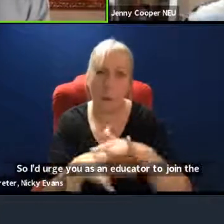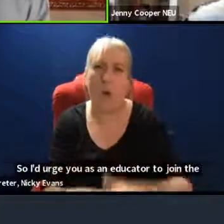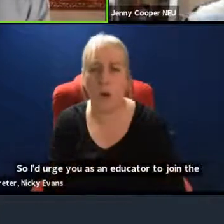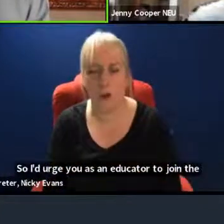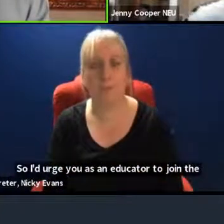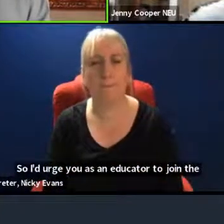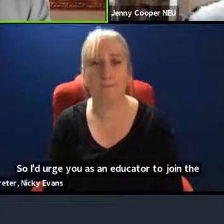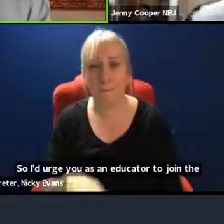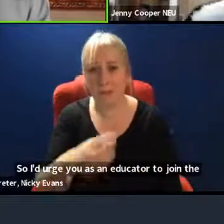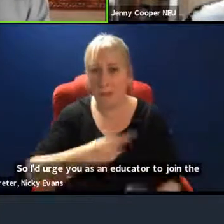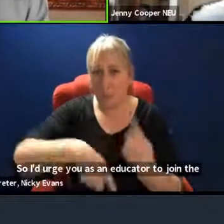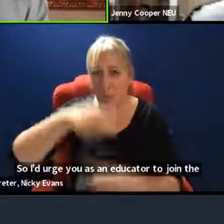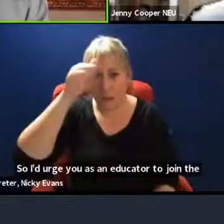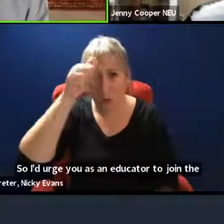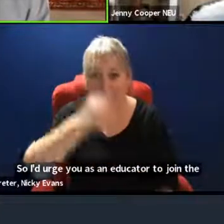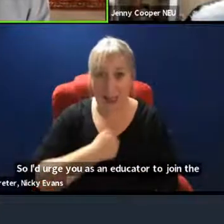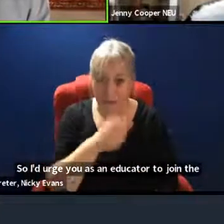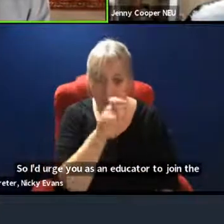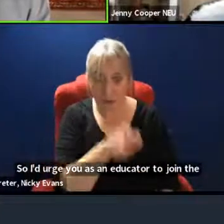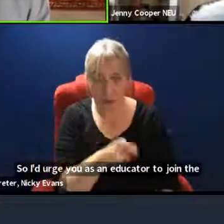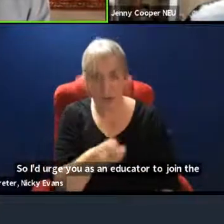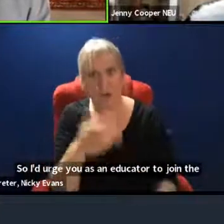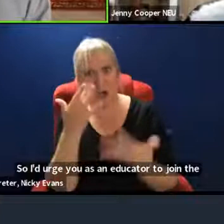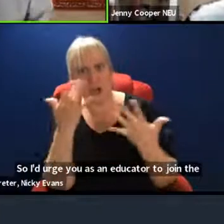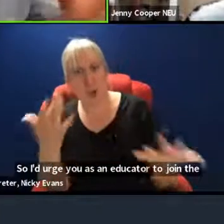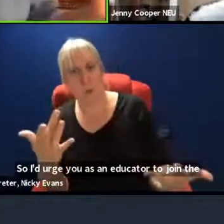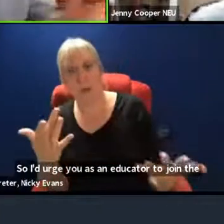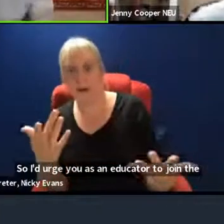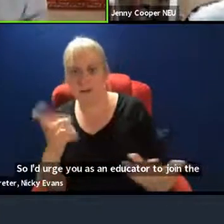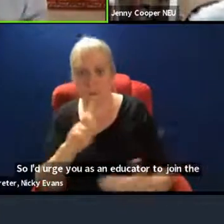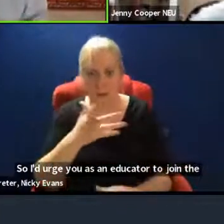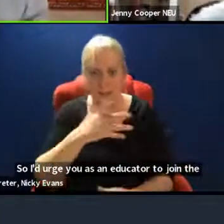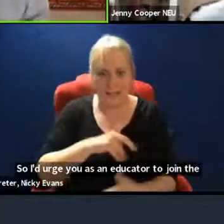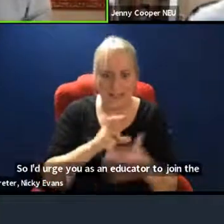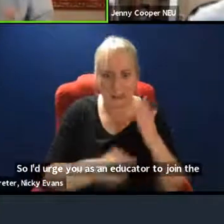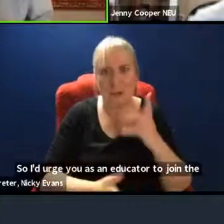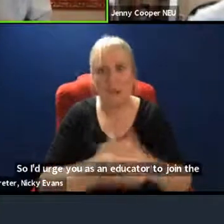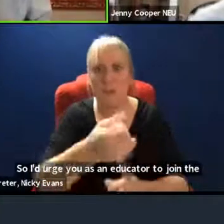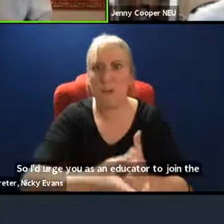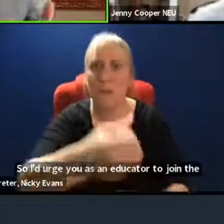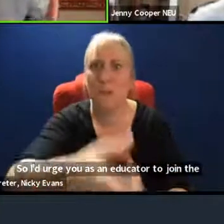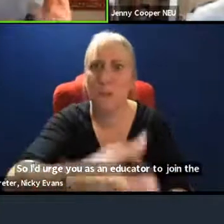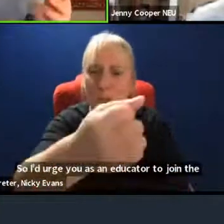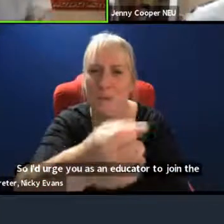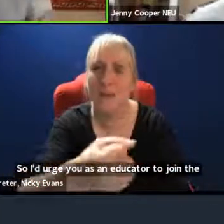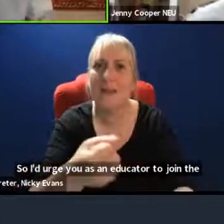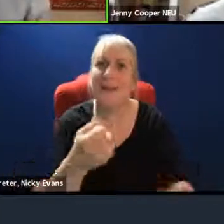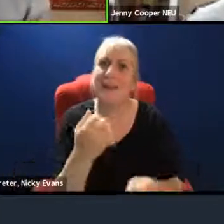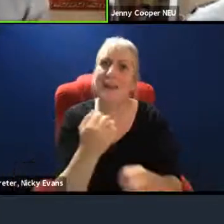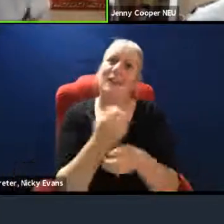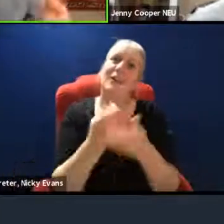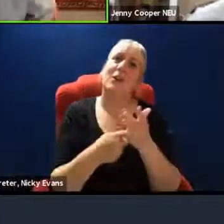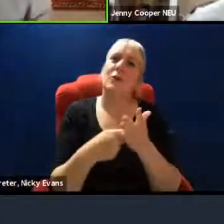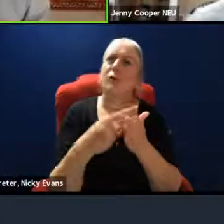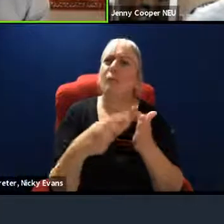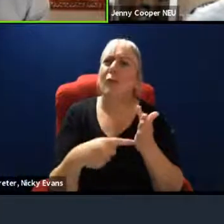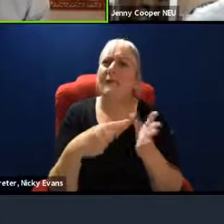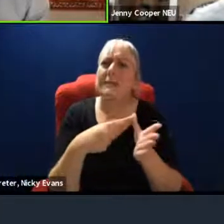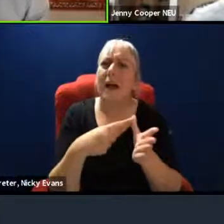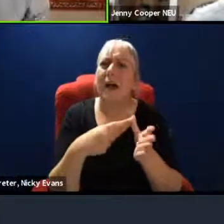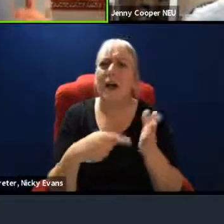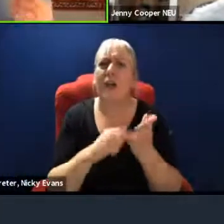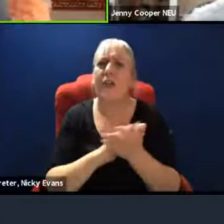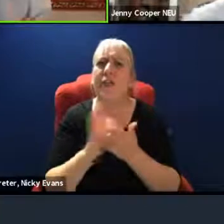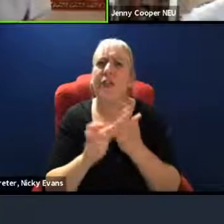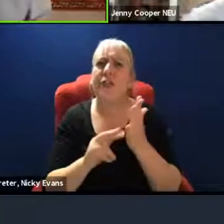students are showing the way. It's not, I mean, it's Greta Thunberg, but it's not just Greta. Fantastic